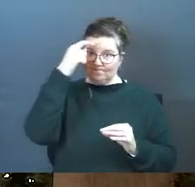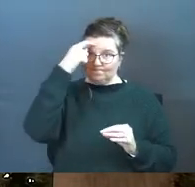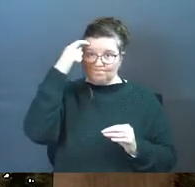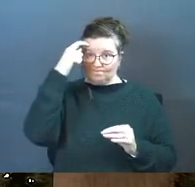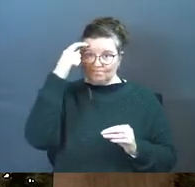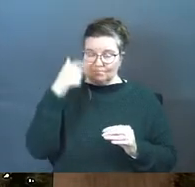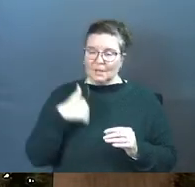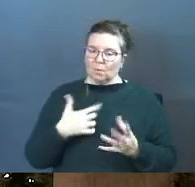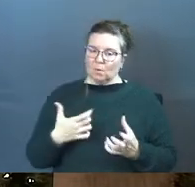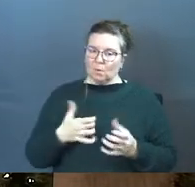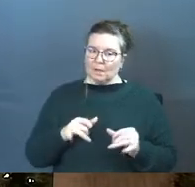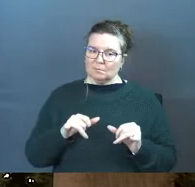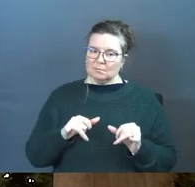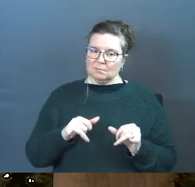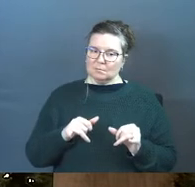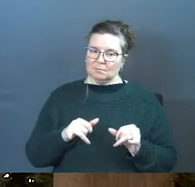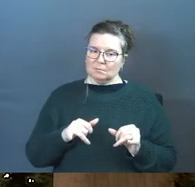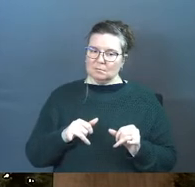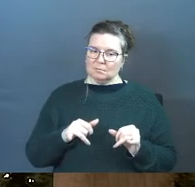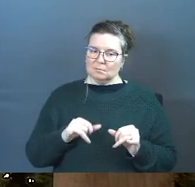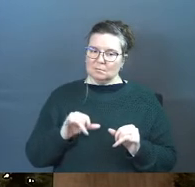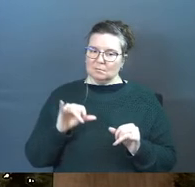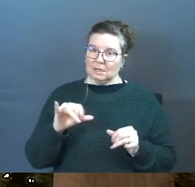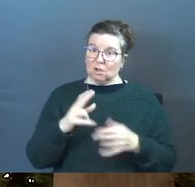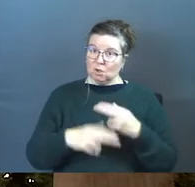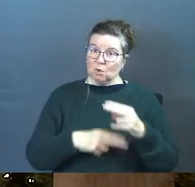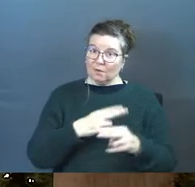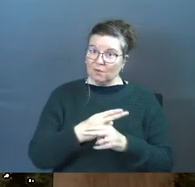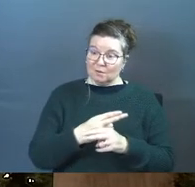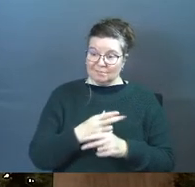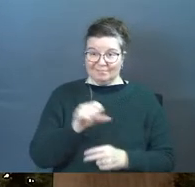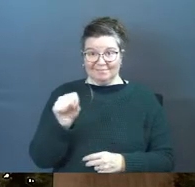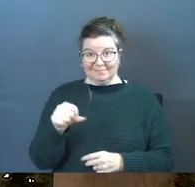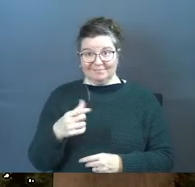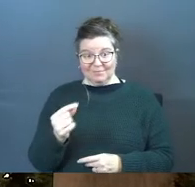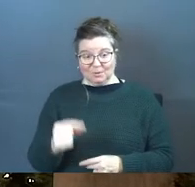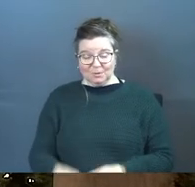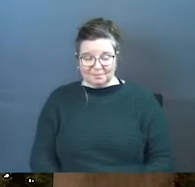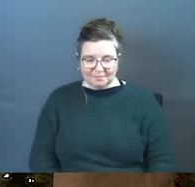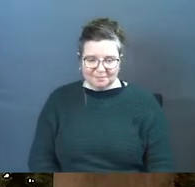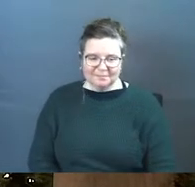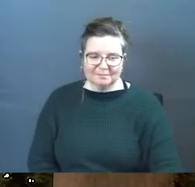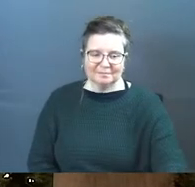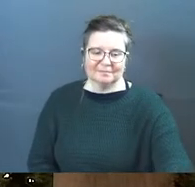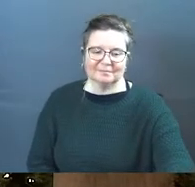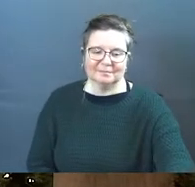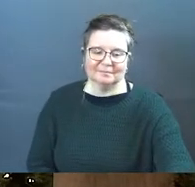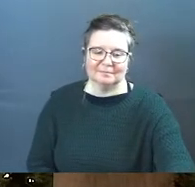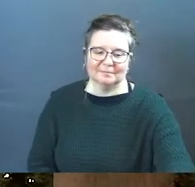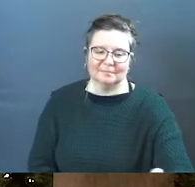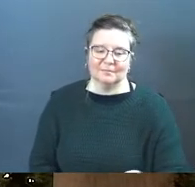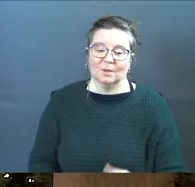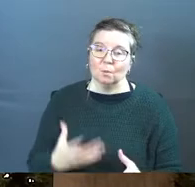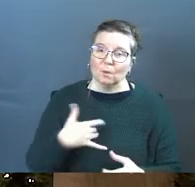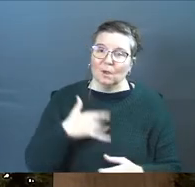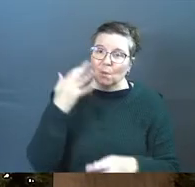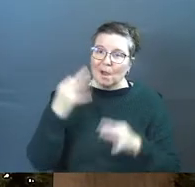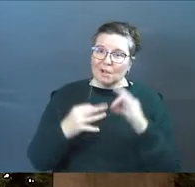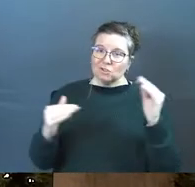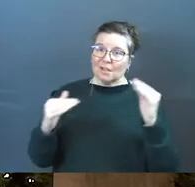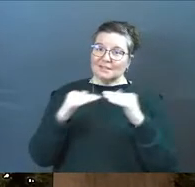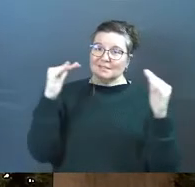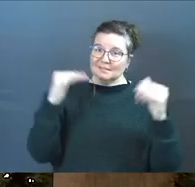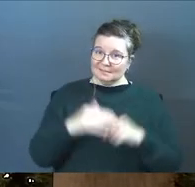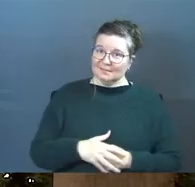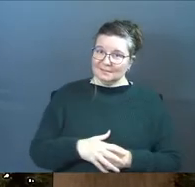And don't we want them to stick in the universe? We do. Right? We want justice. We want